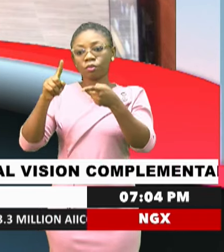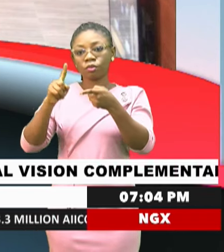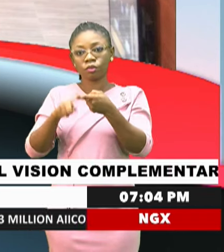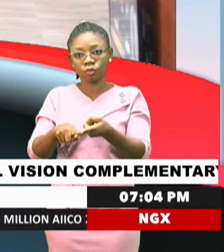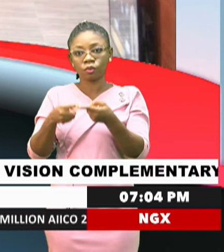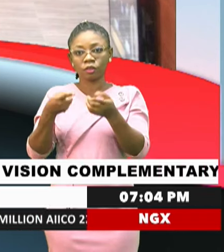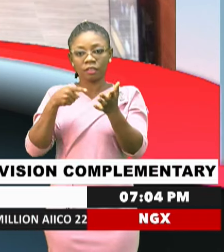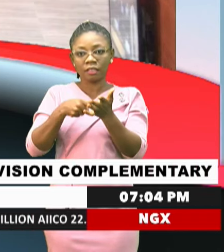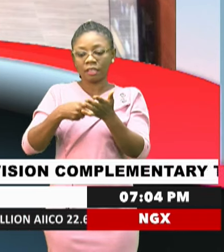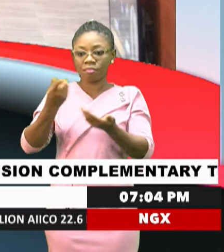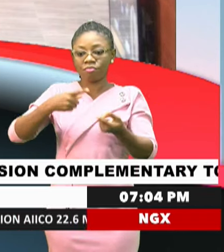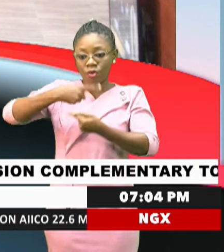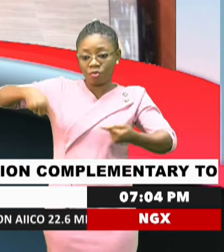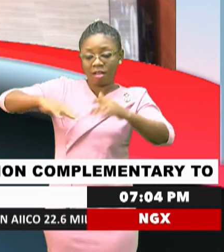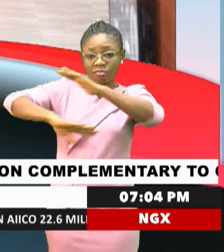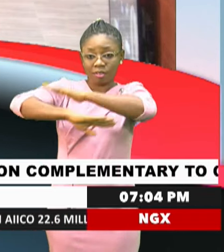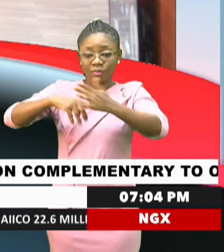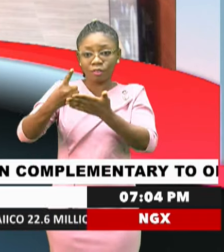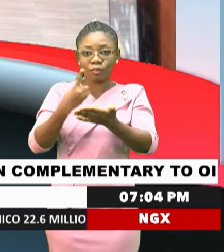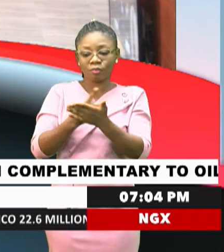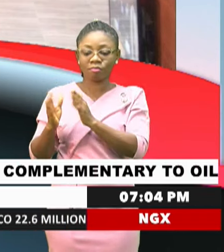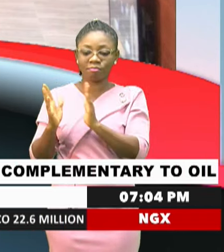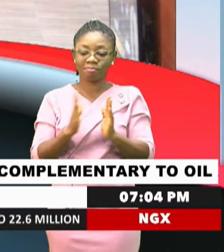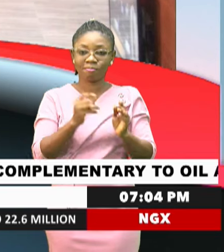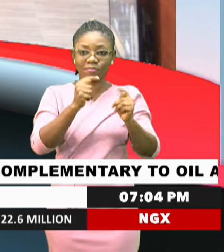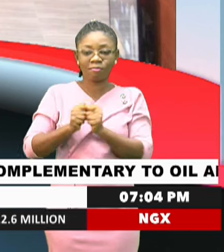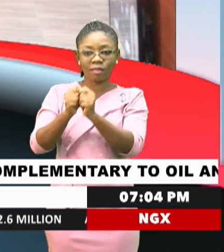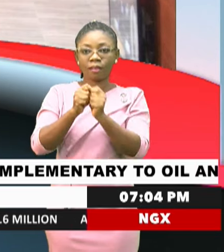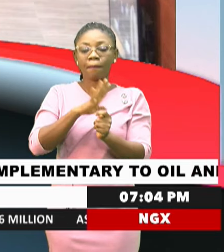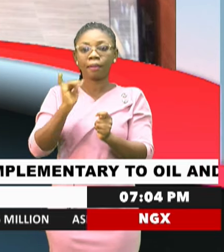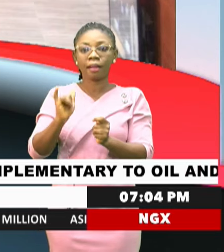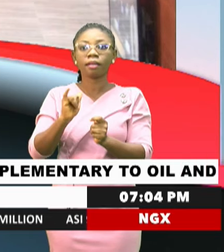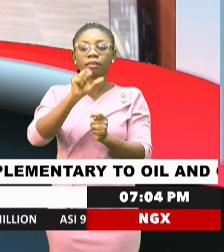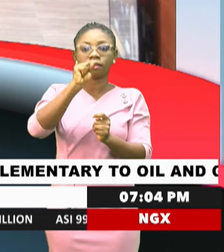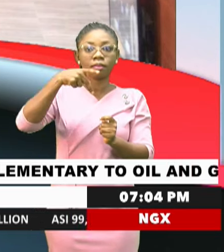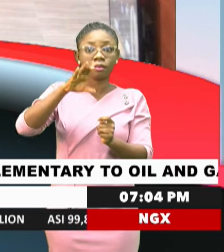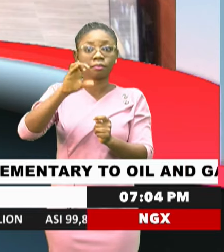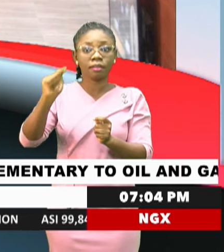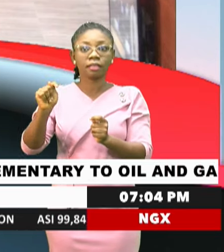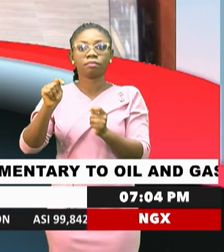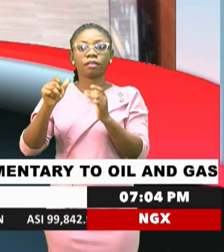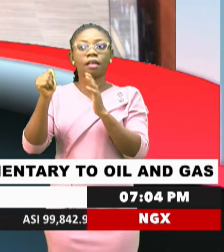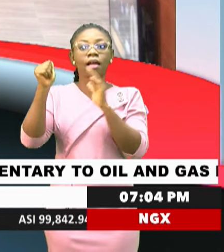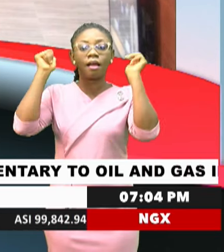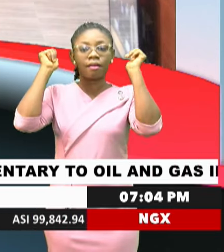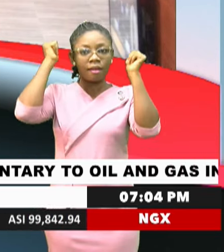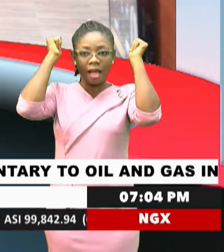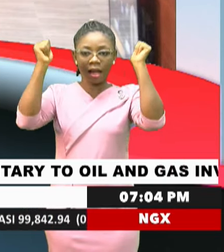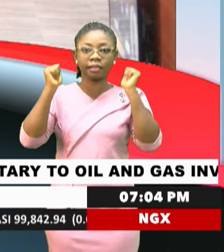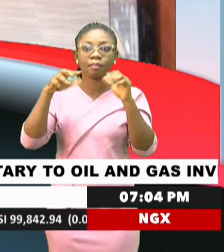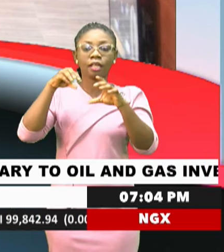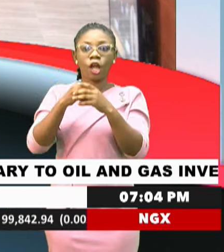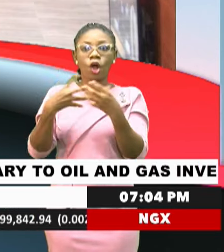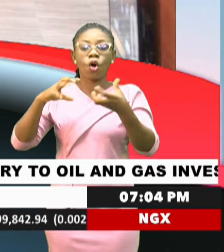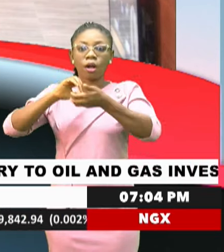at a roundtable discussion put together by Development Specs Academy in collaboration with the Nigerian Institute of Public